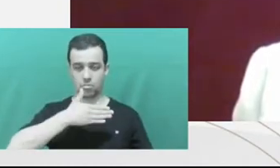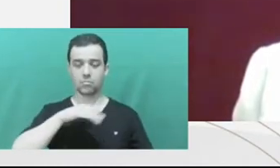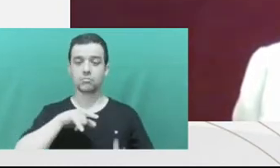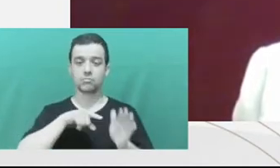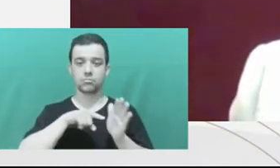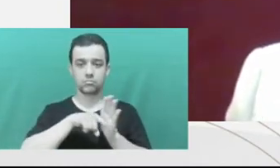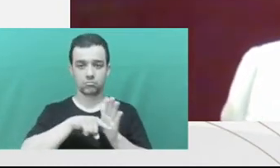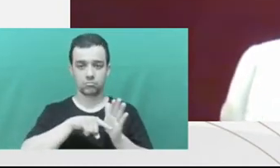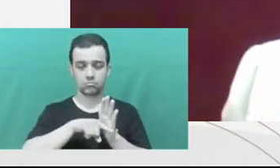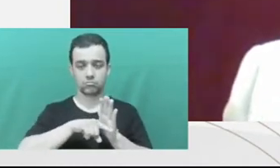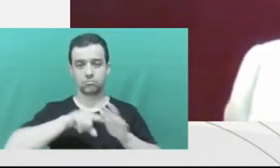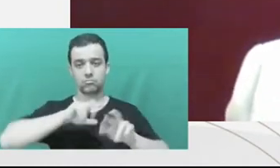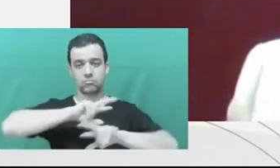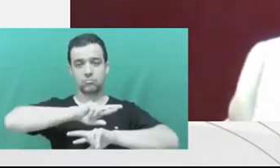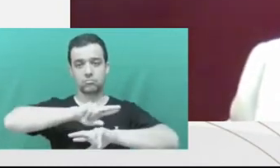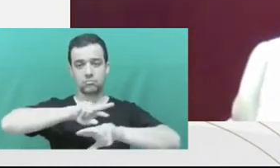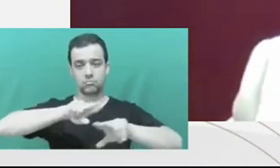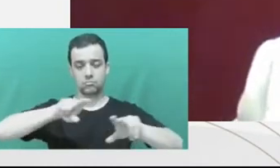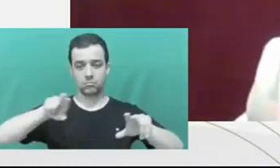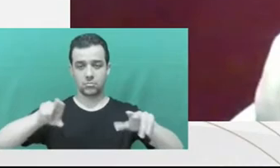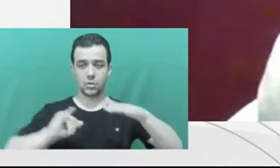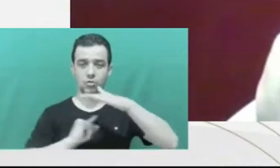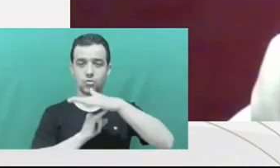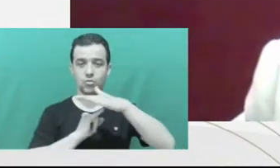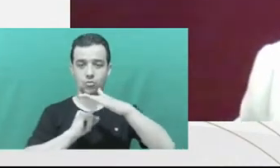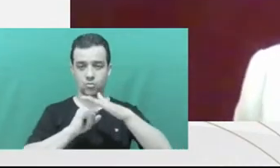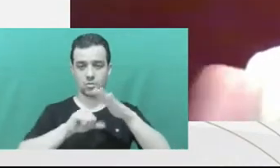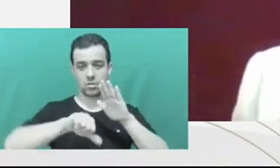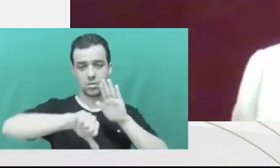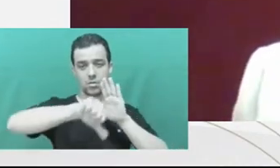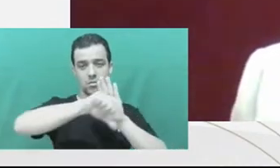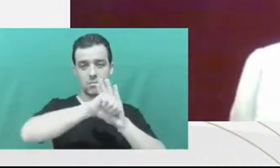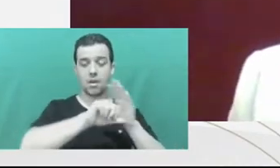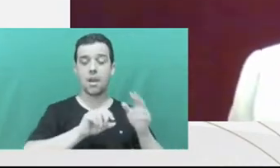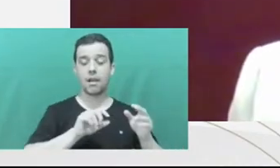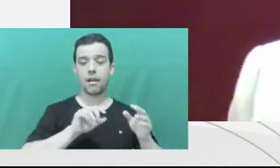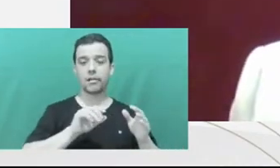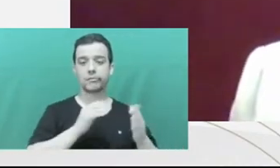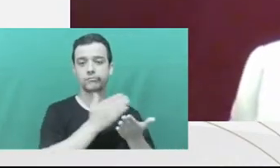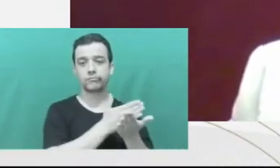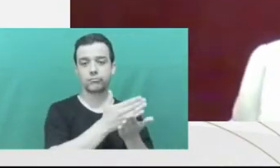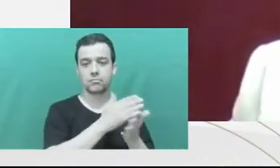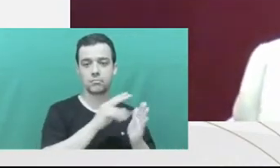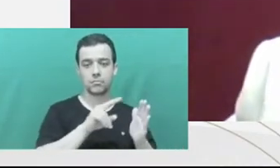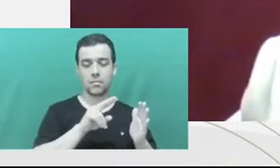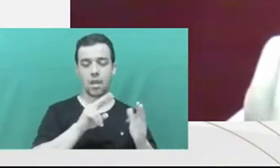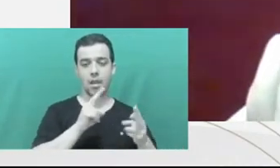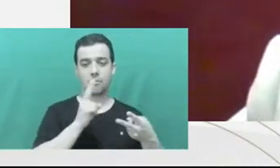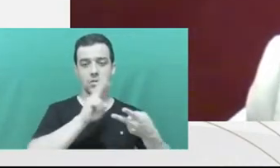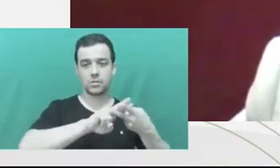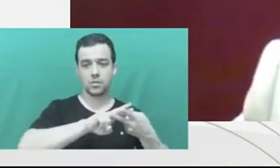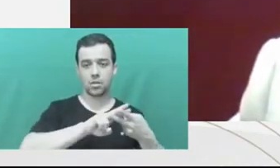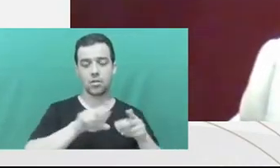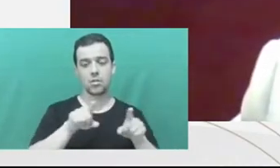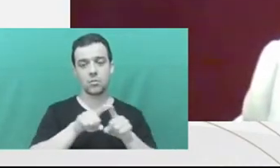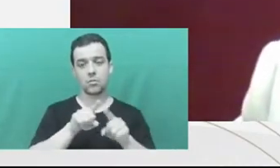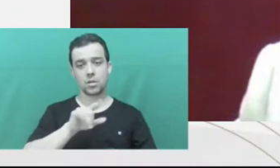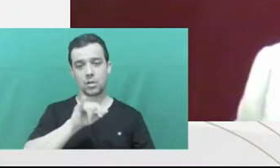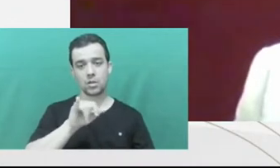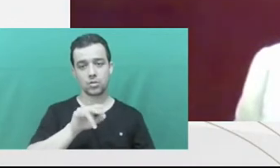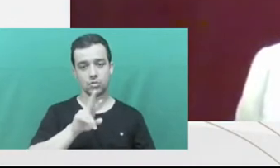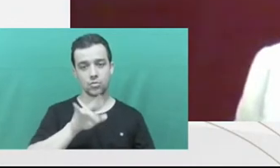researches many criminal institutions, prisons, going through